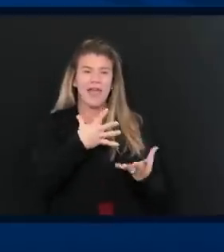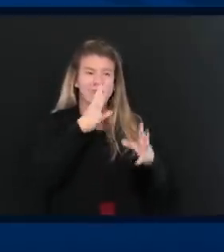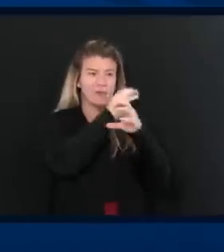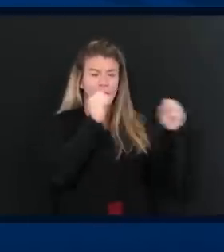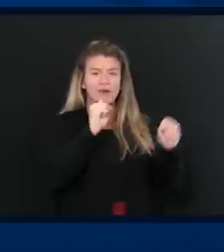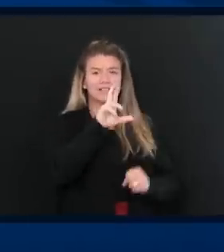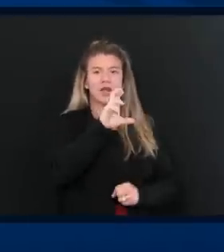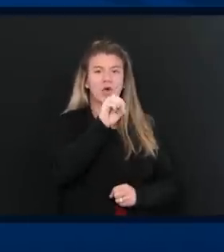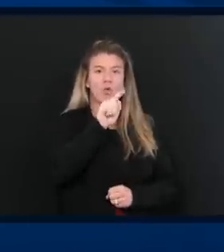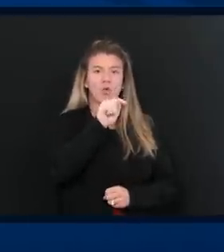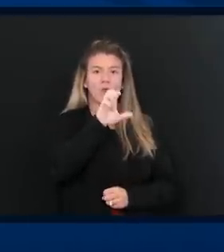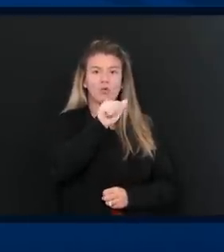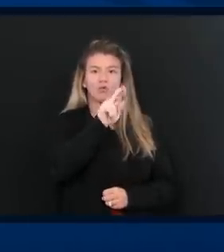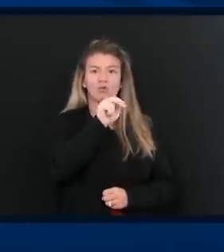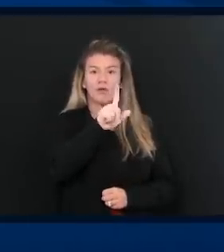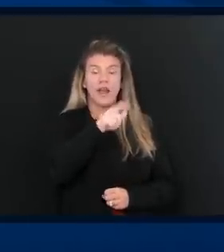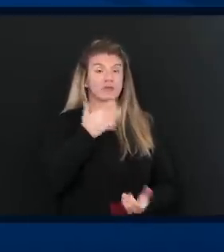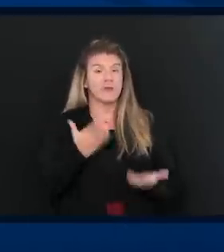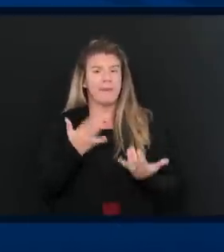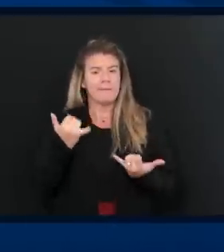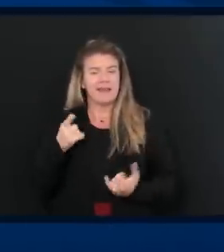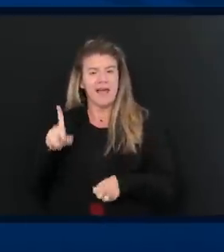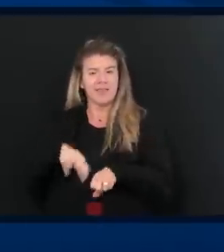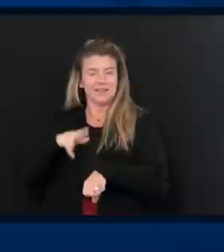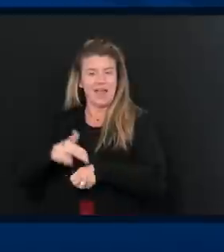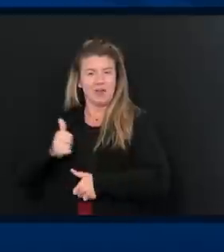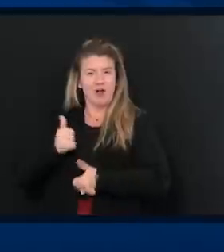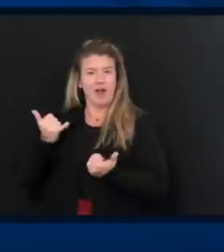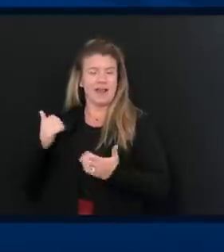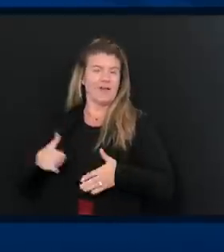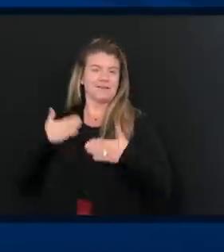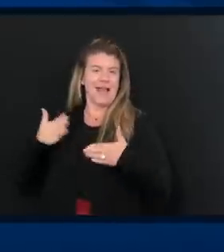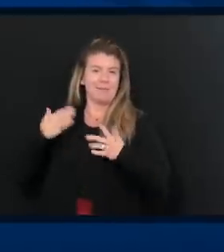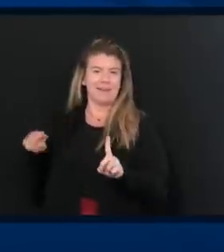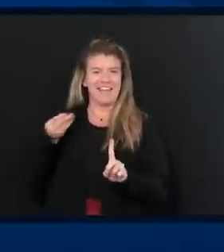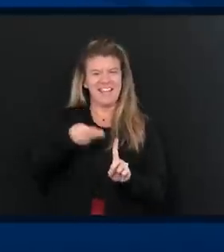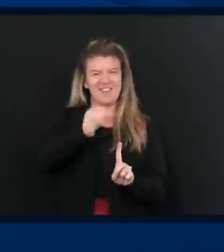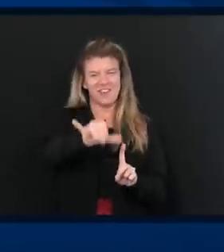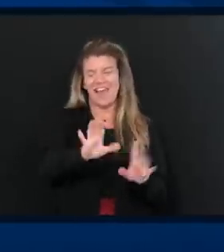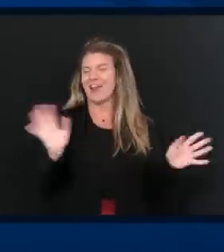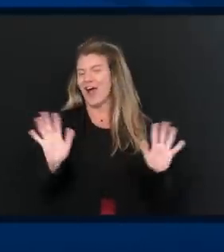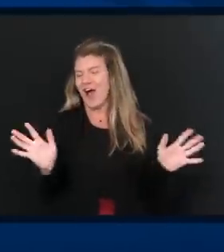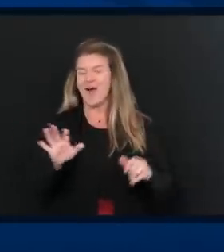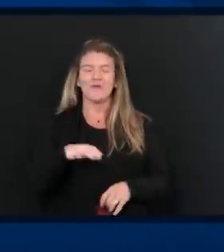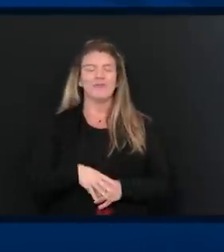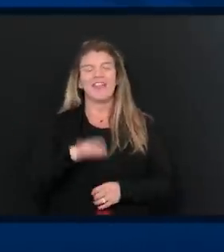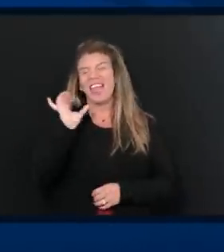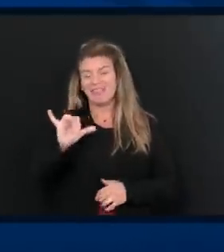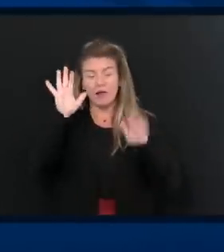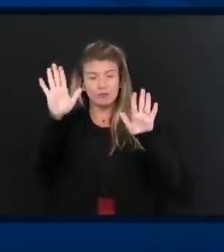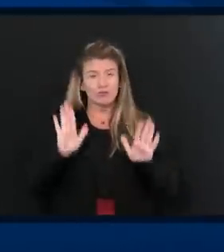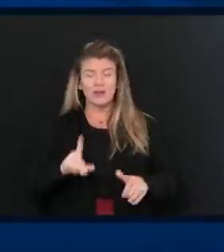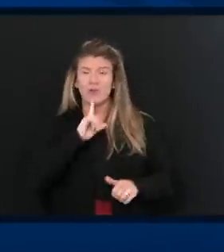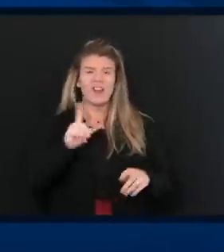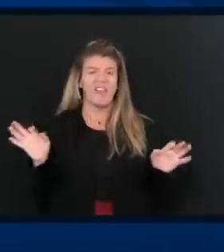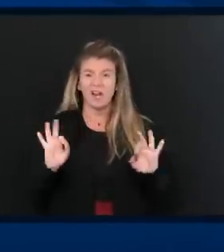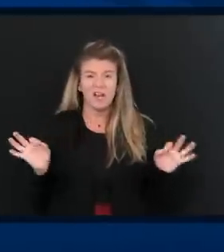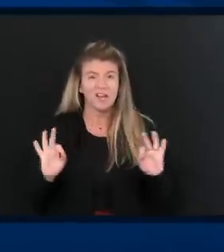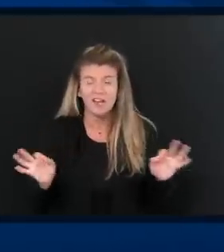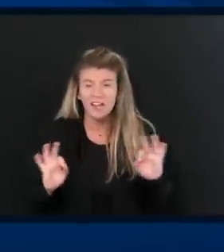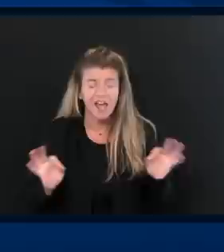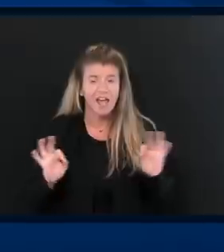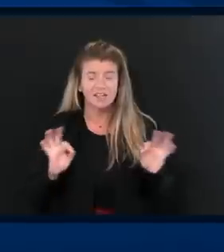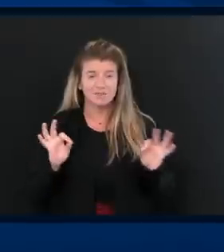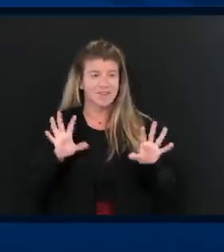this is the happiest guard officer. I don't know. No, listen, that was great. And there's nothing to it. It takes